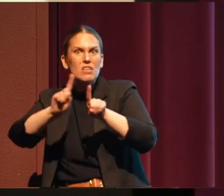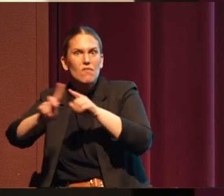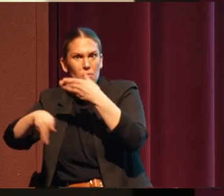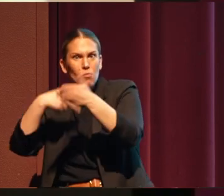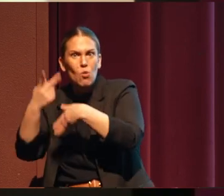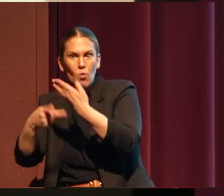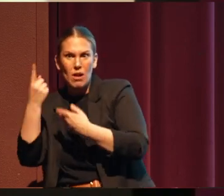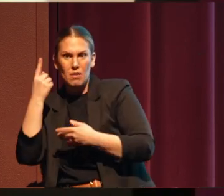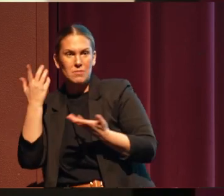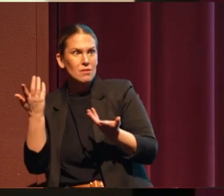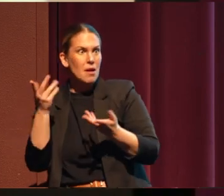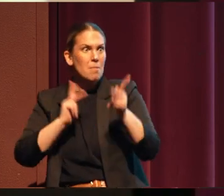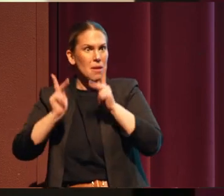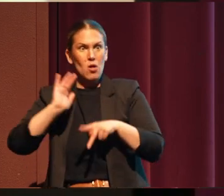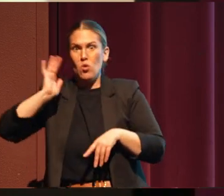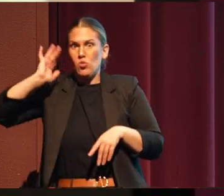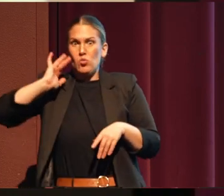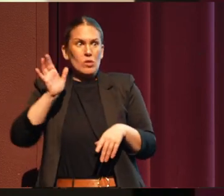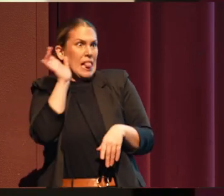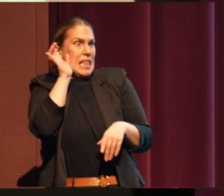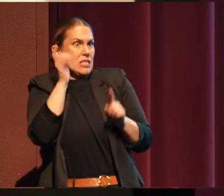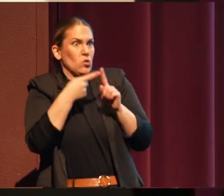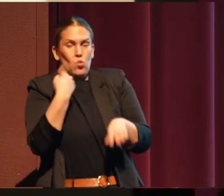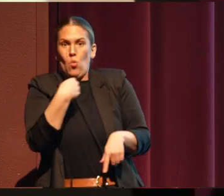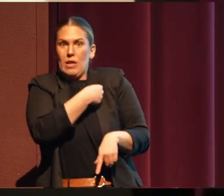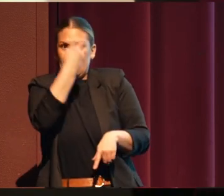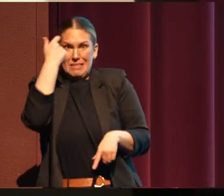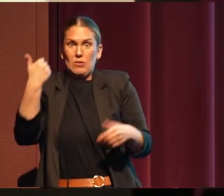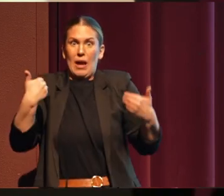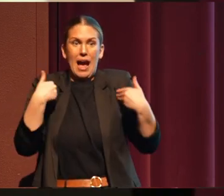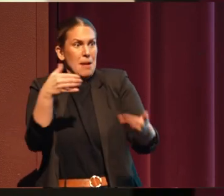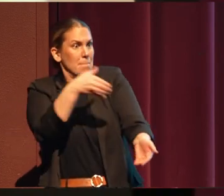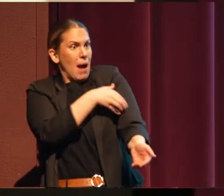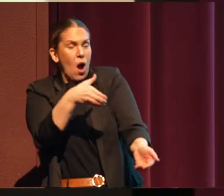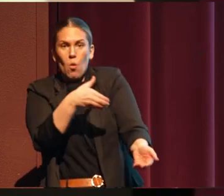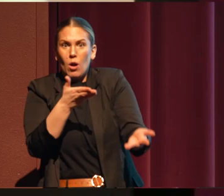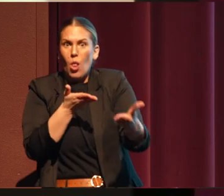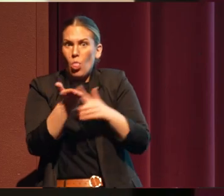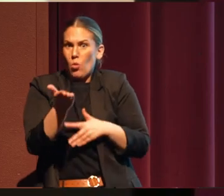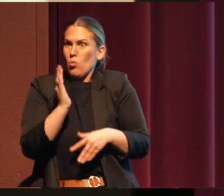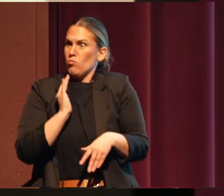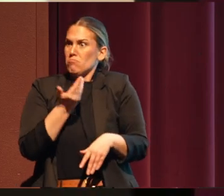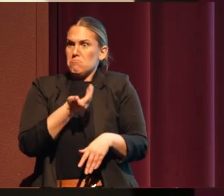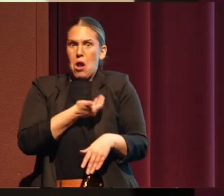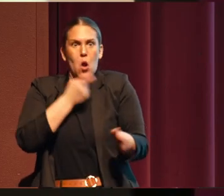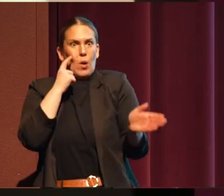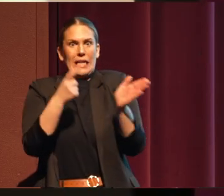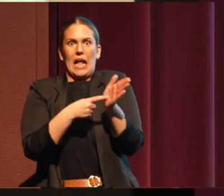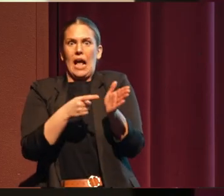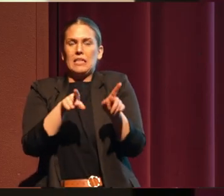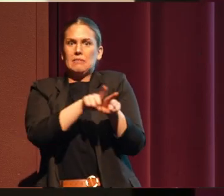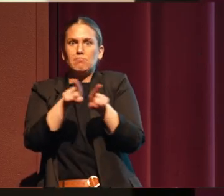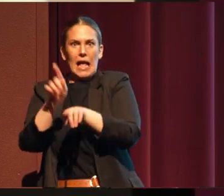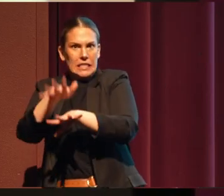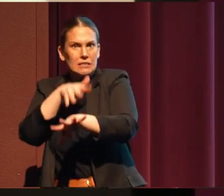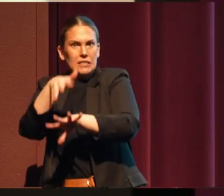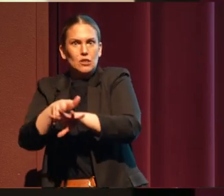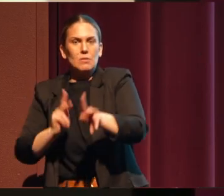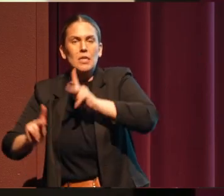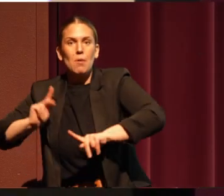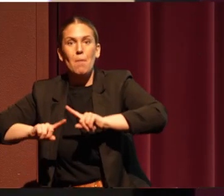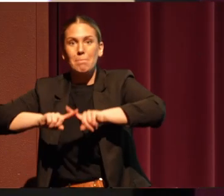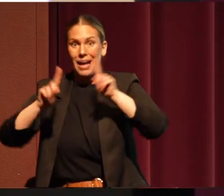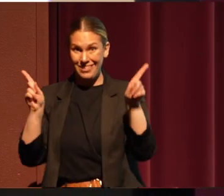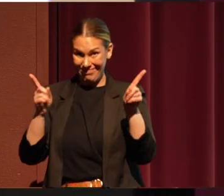People actually listened to us because we had power through our wealth and through our nationhood. And so what